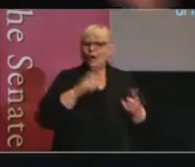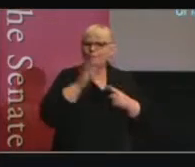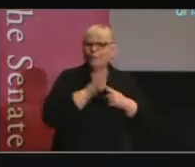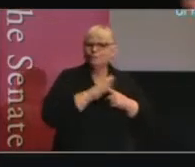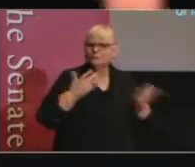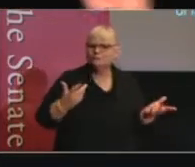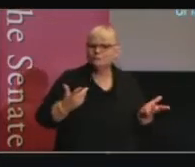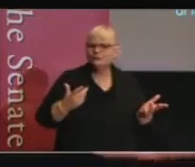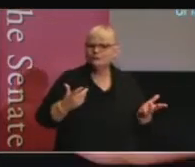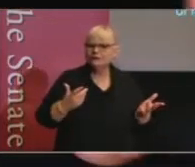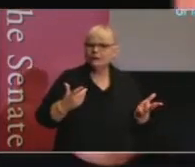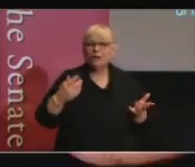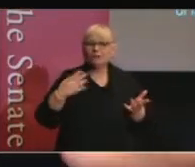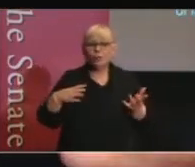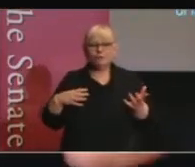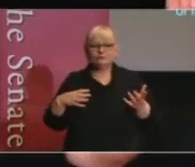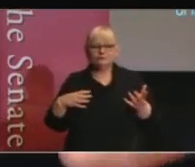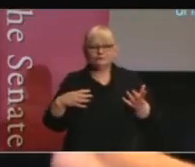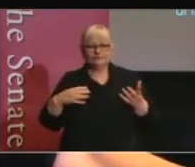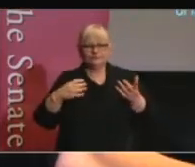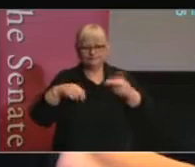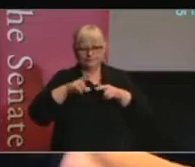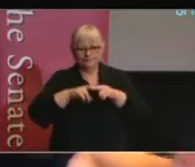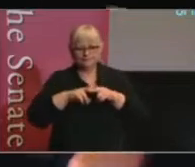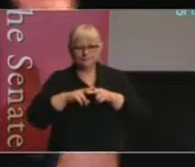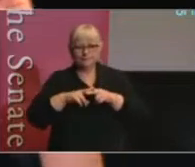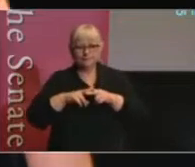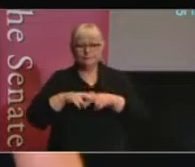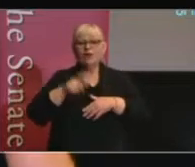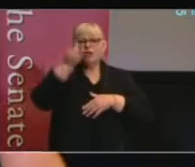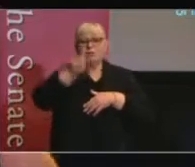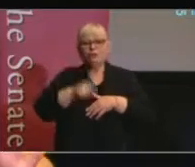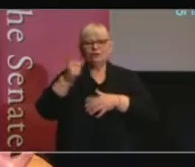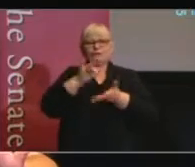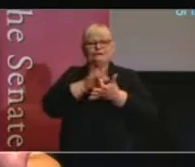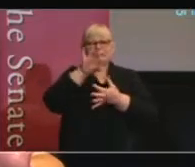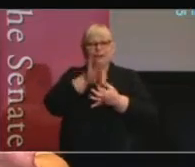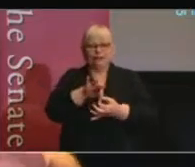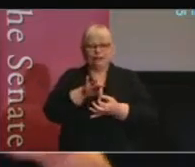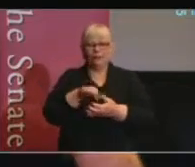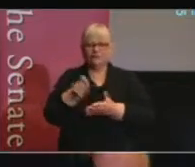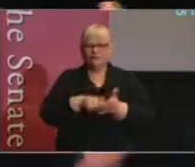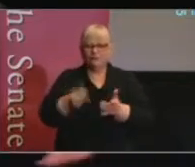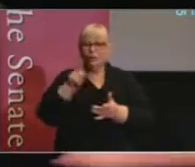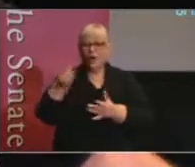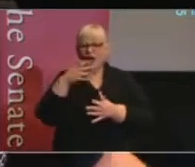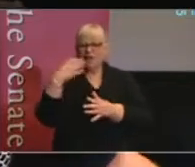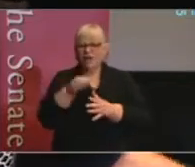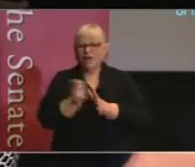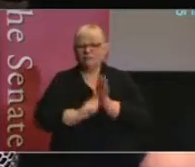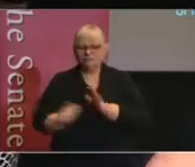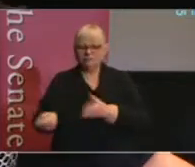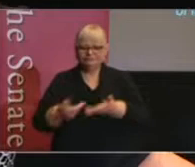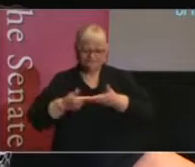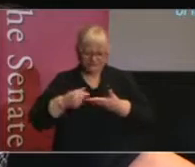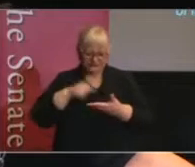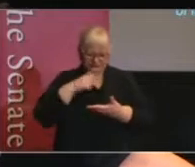person that refuses their application at Centrelink or their visa application or at the state level